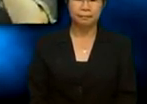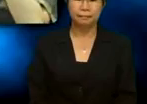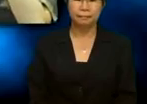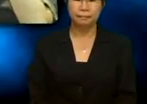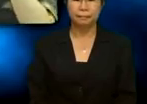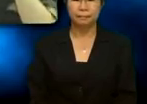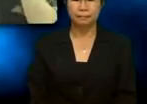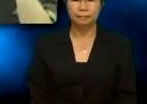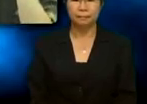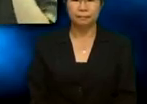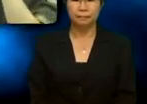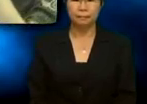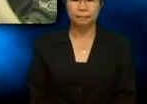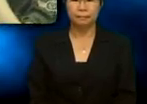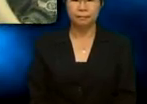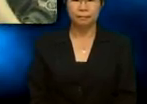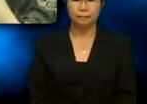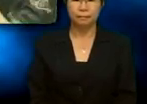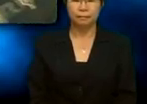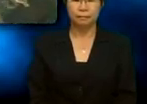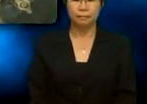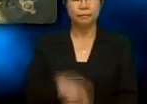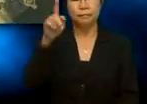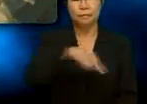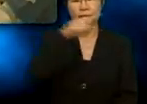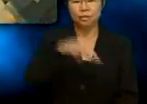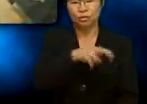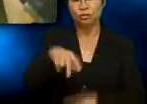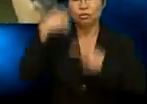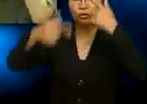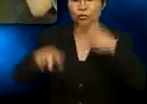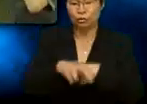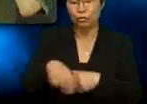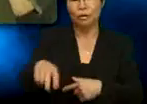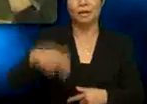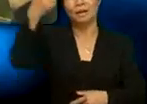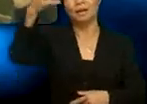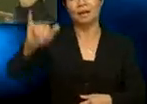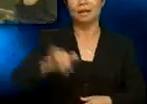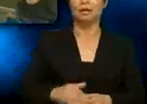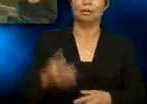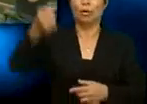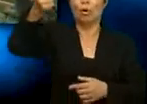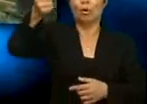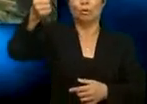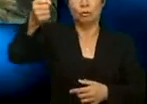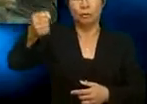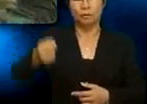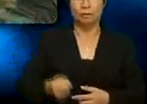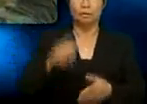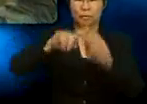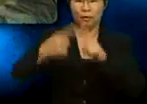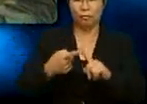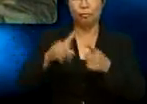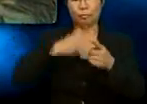I should just cancel something like that. Hey. Yeah, hold on. That's my friend Gus. Yeah, you remember